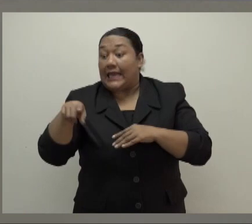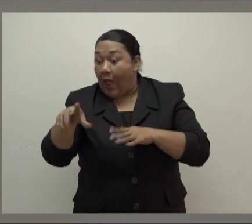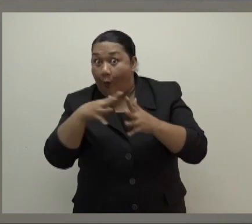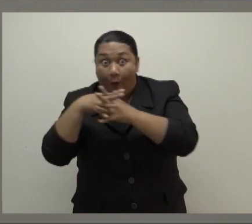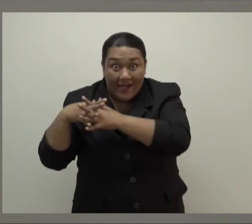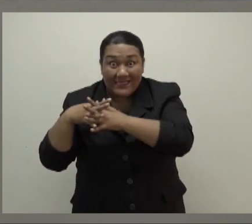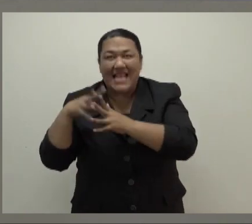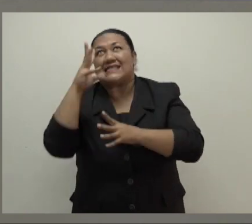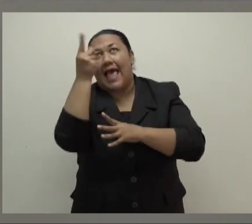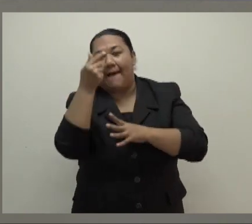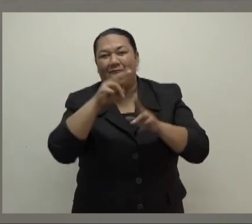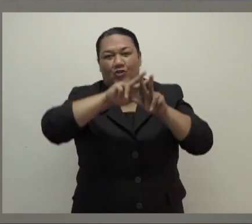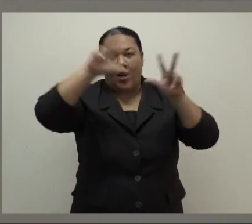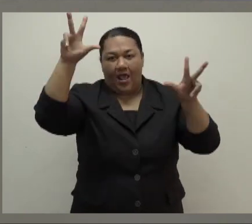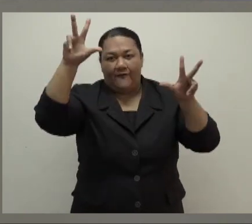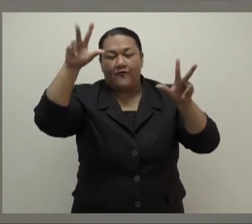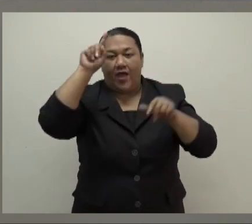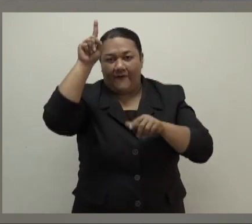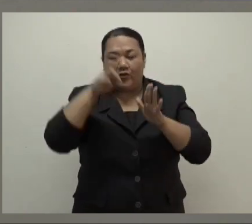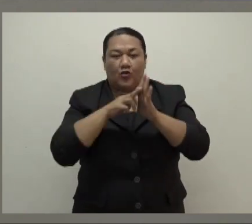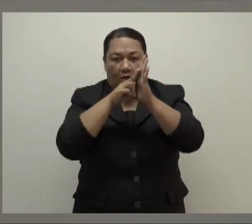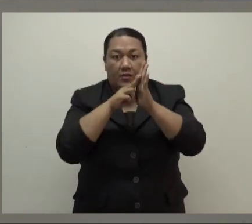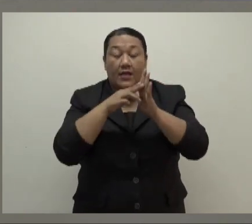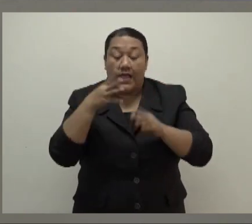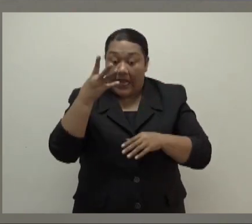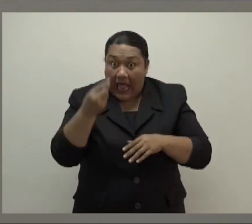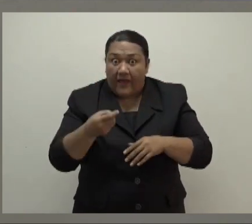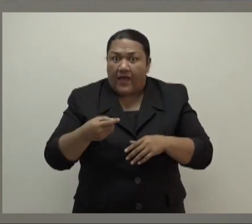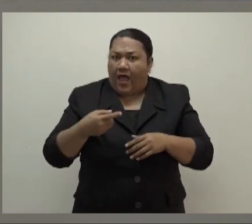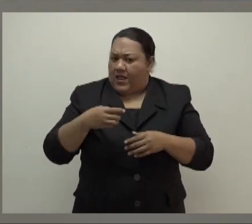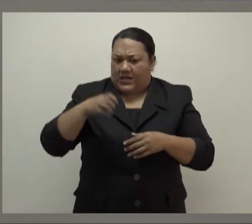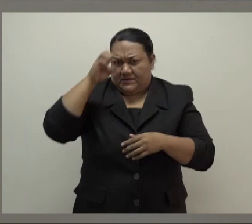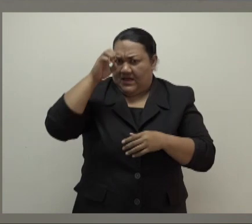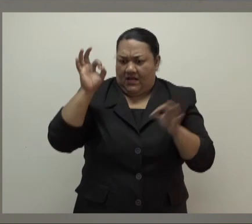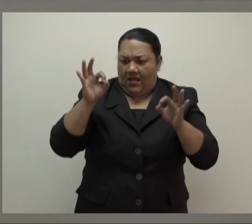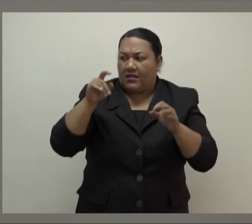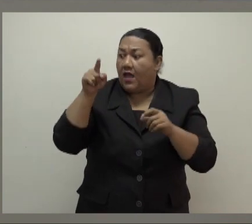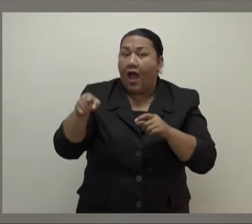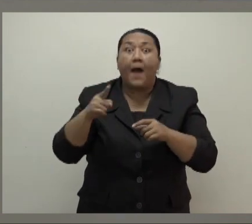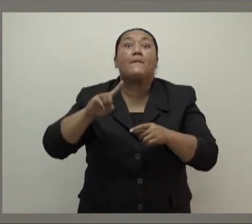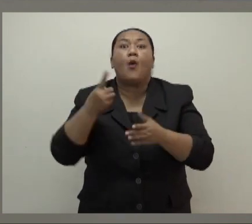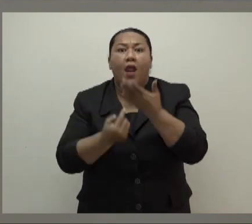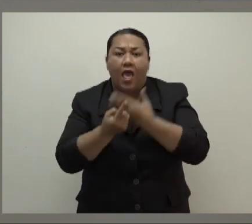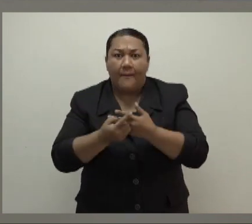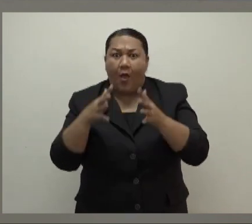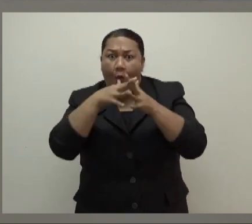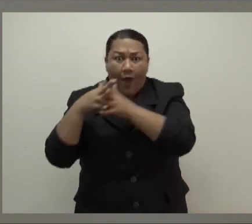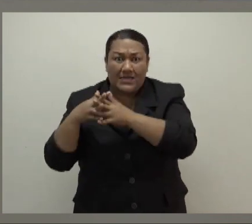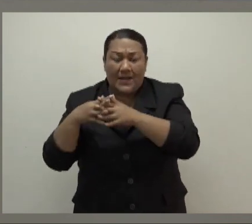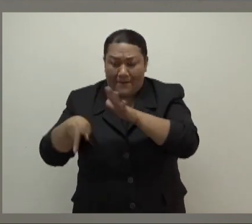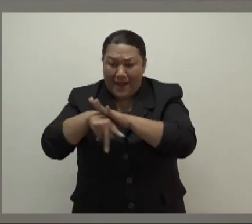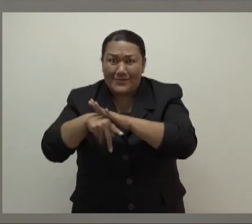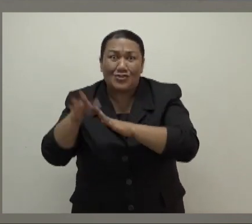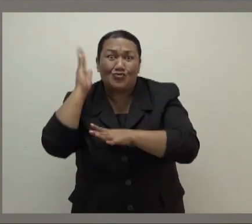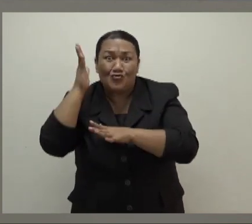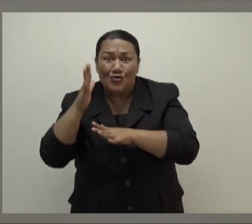This, unfortunately, has had some unexpected implications for the primary school students in the West, who we know have been looking forward